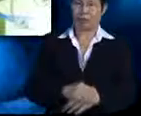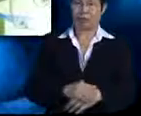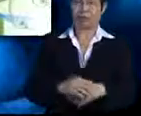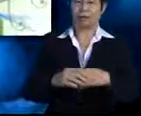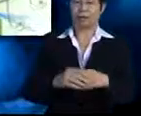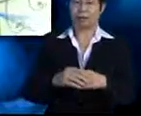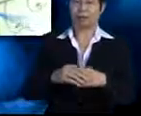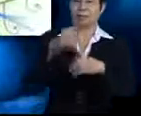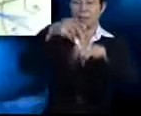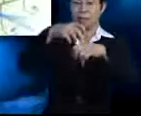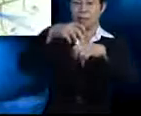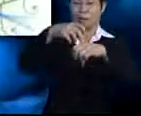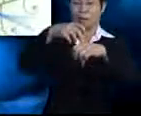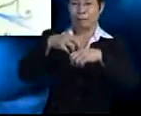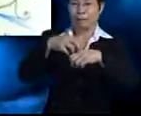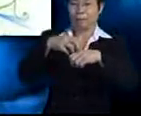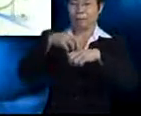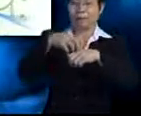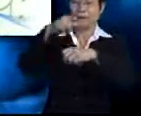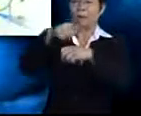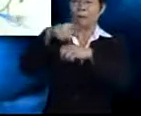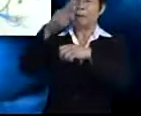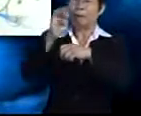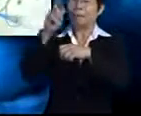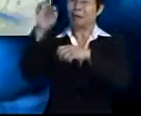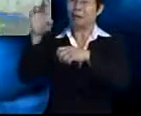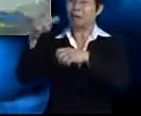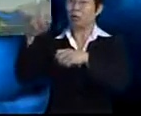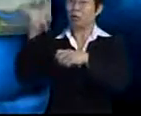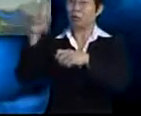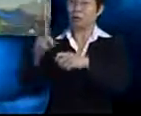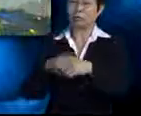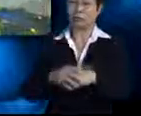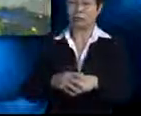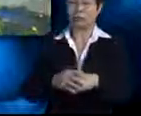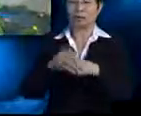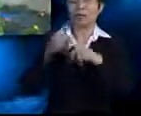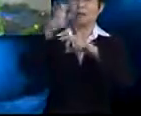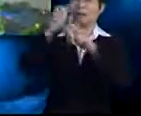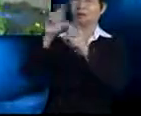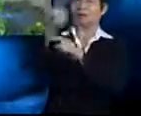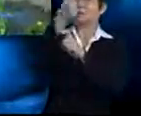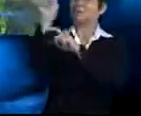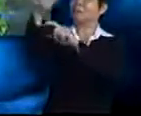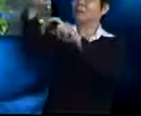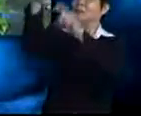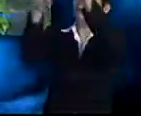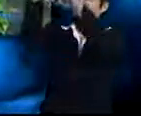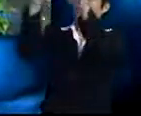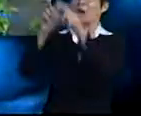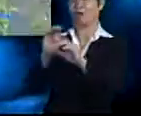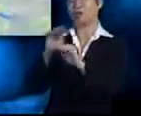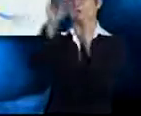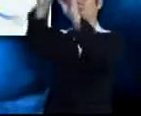gourd and cucumber have tendrils that twine around the stems of other plants in order to climb and grow upwards.